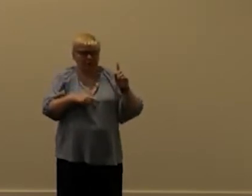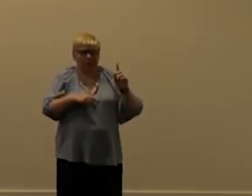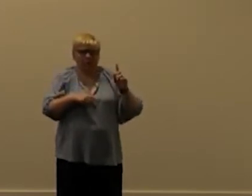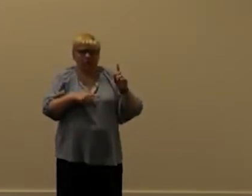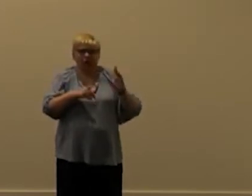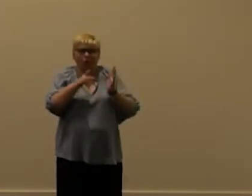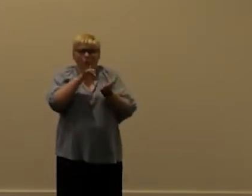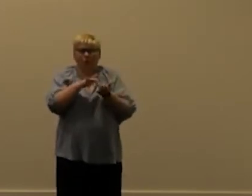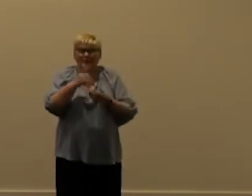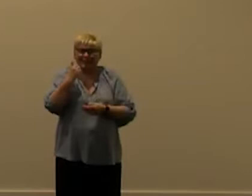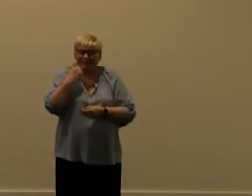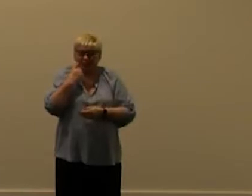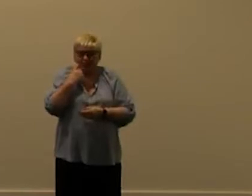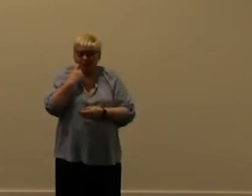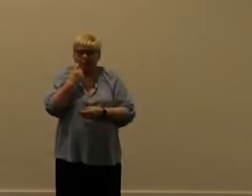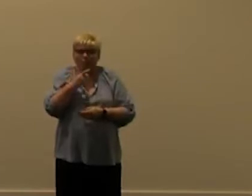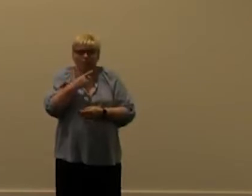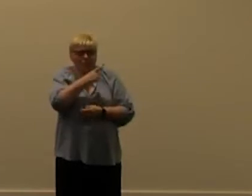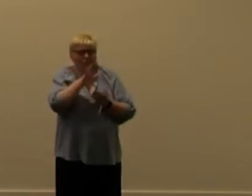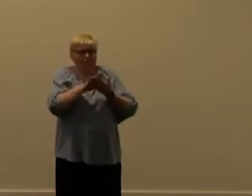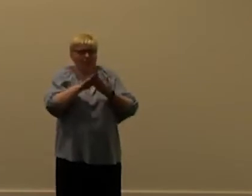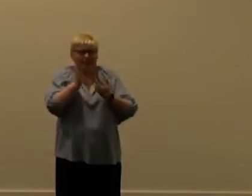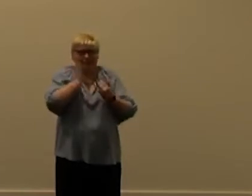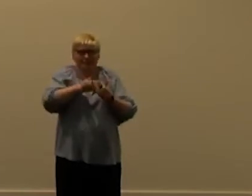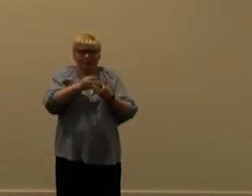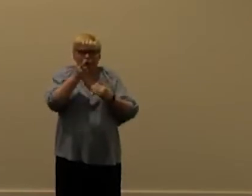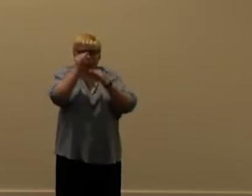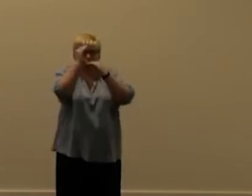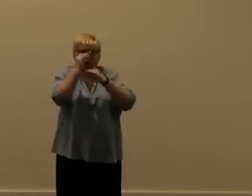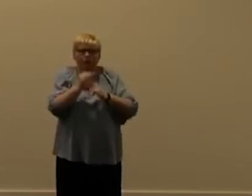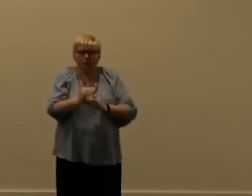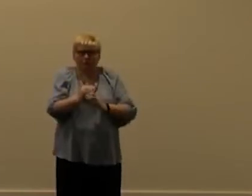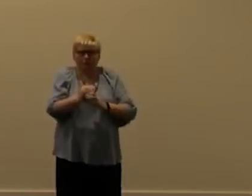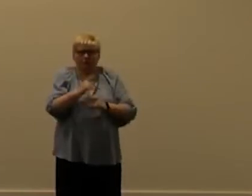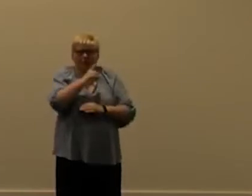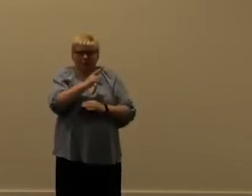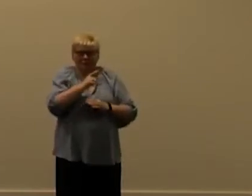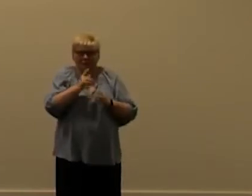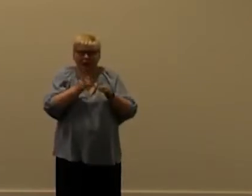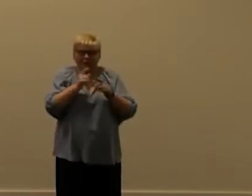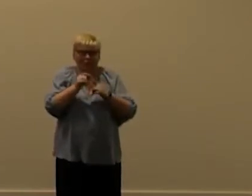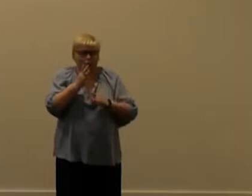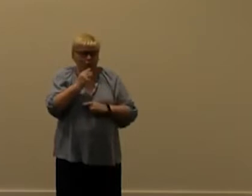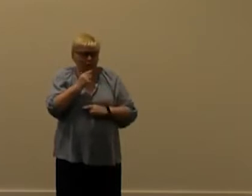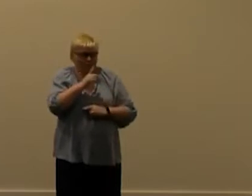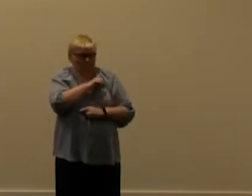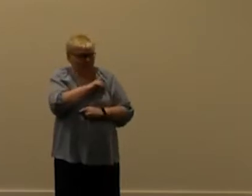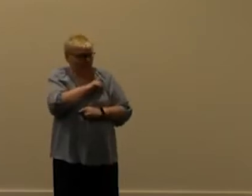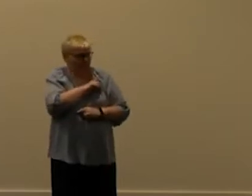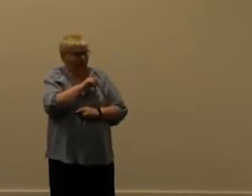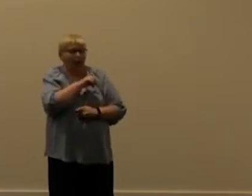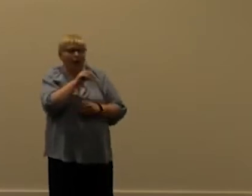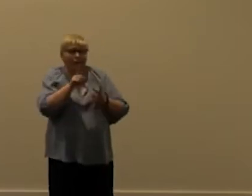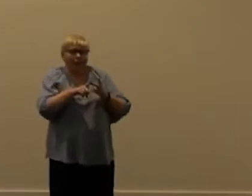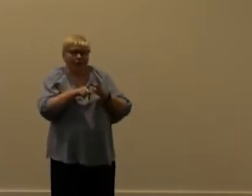some other caller ids here and this is divided up into two parts so this is a typical application user we have down here and